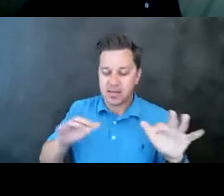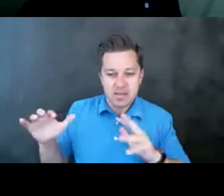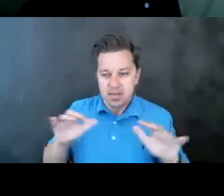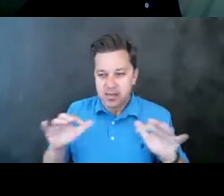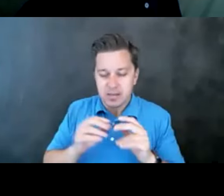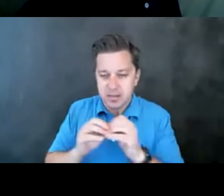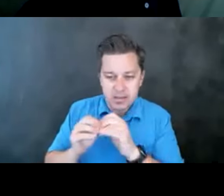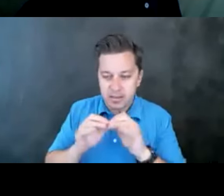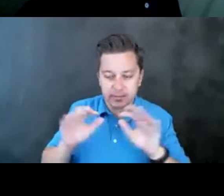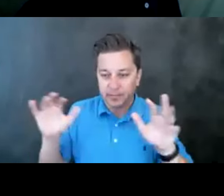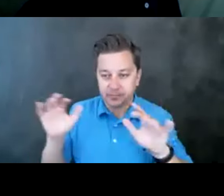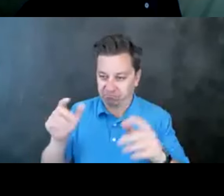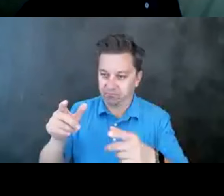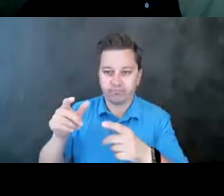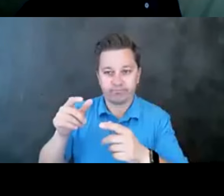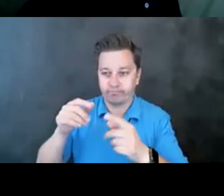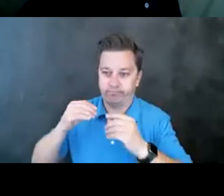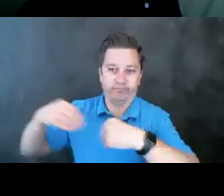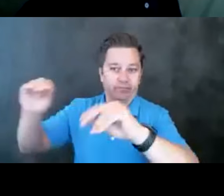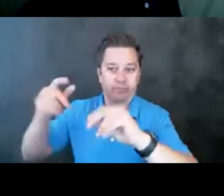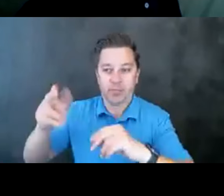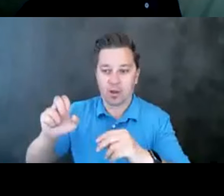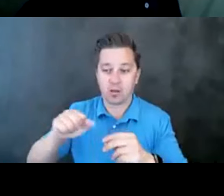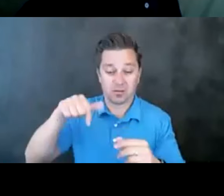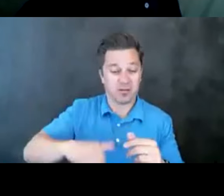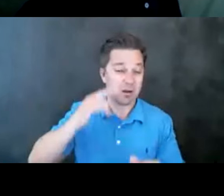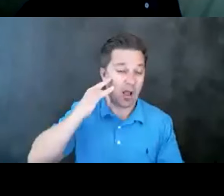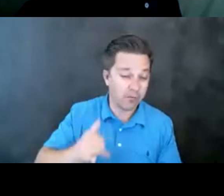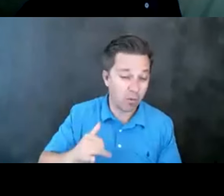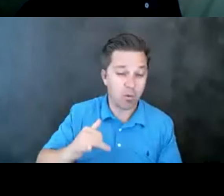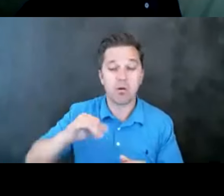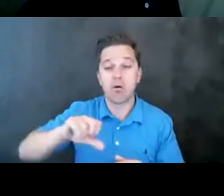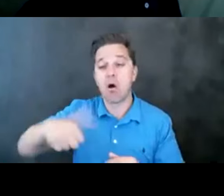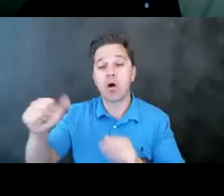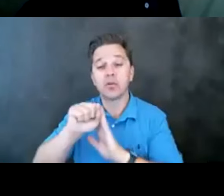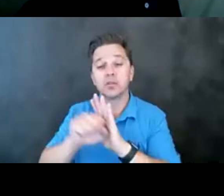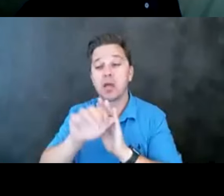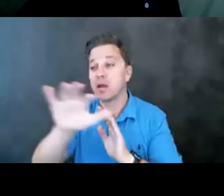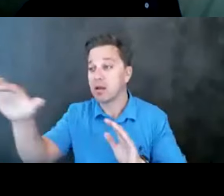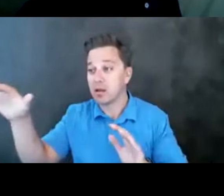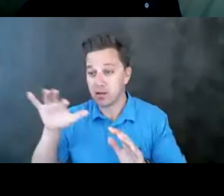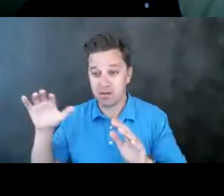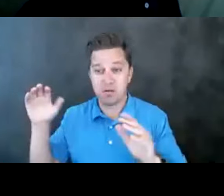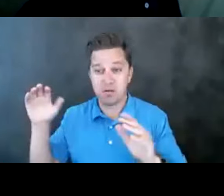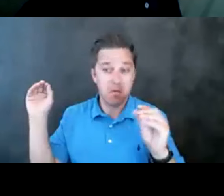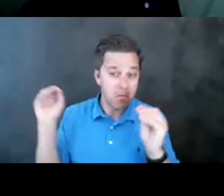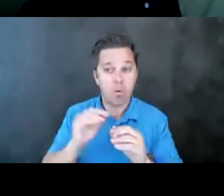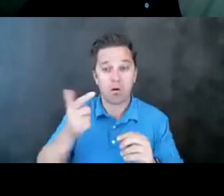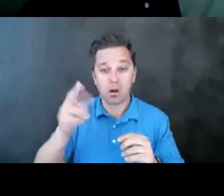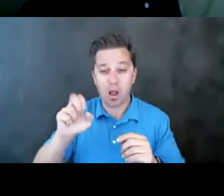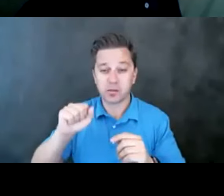what we know is that here in California and across the country, we have more firearms out in the communities than ever before.